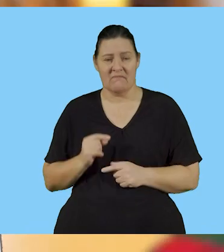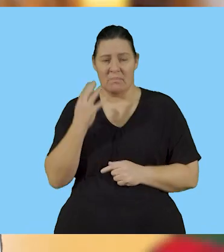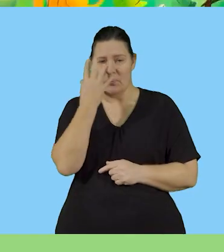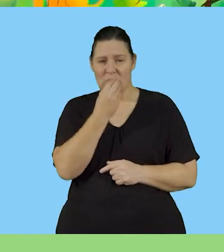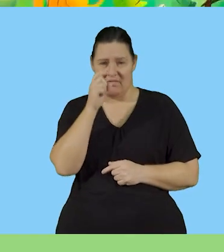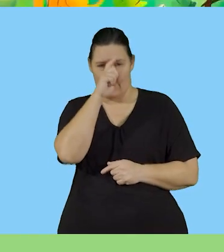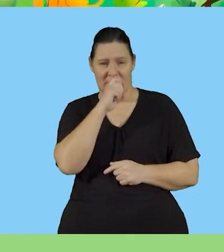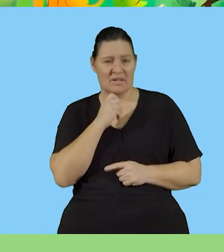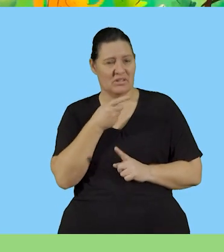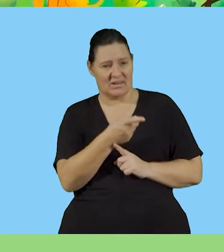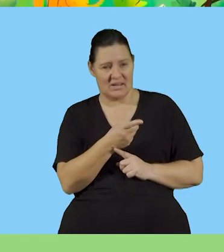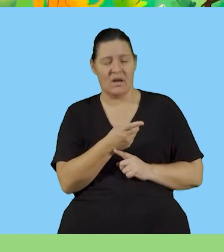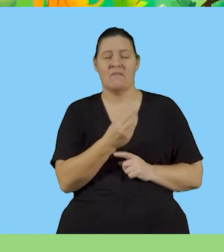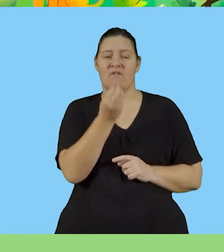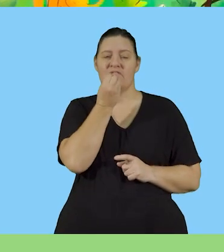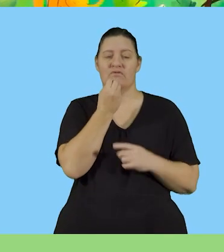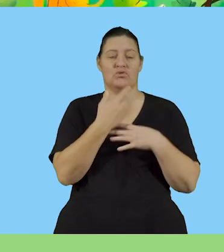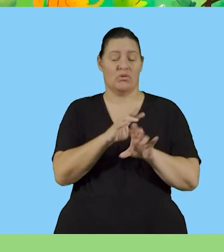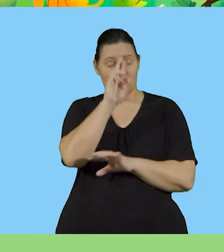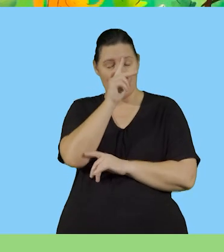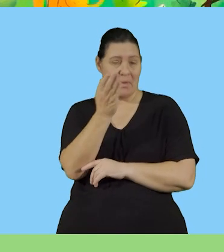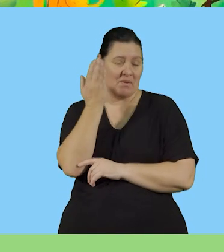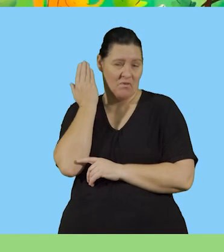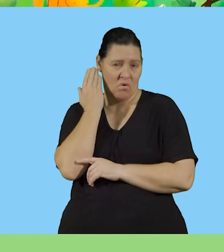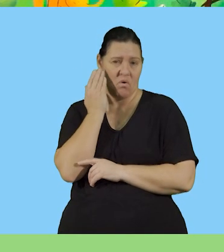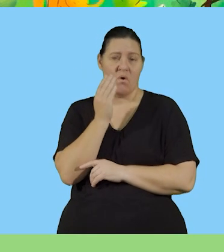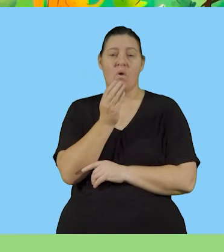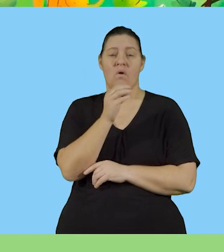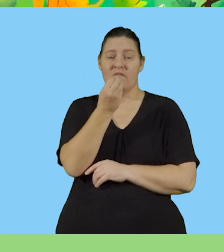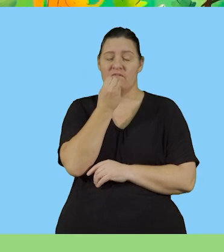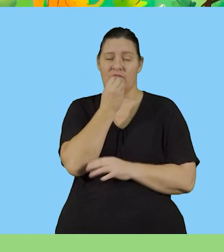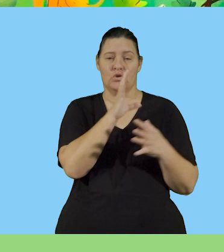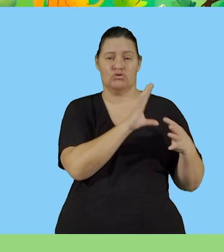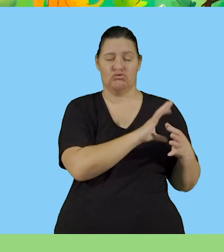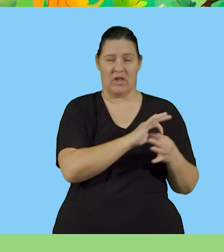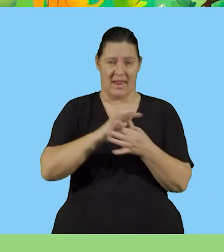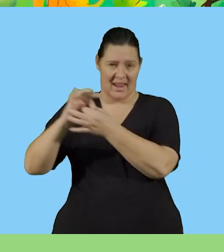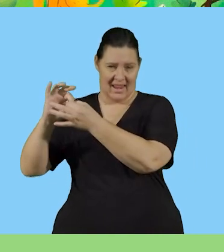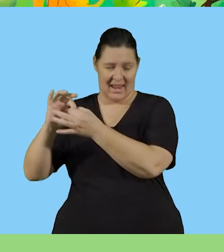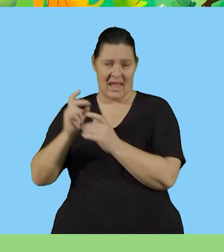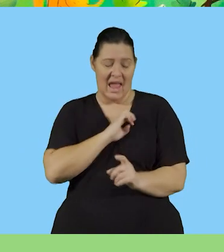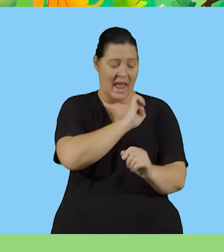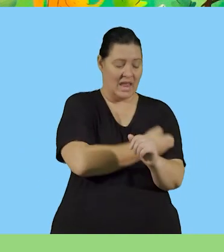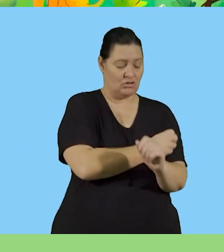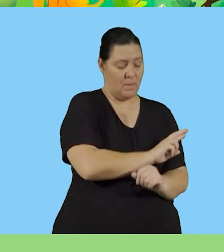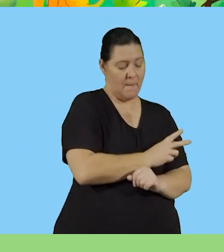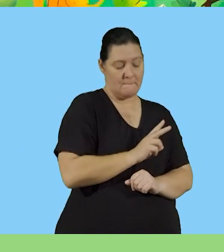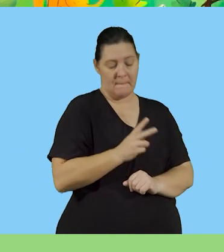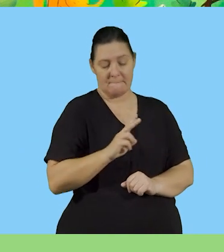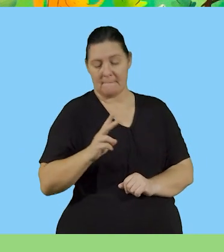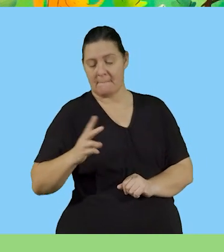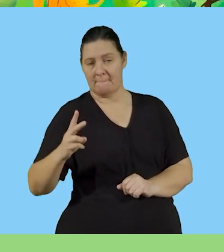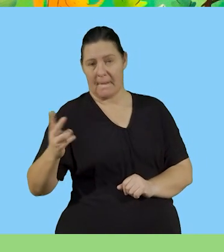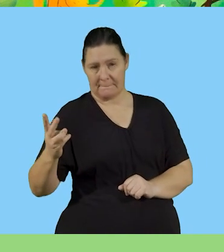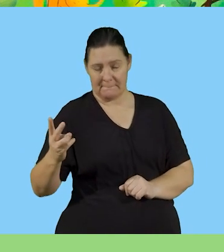a beautiful picture that shows us an example of a food web. If you remember, a food chain tells us how energy is transferred